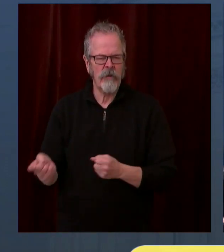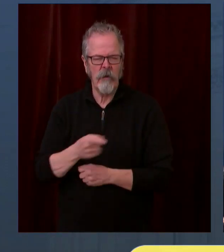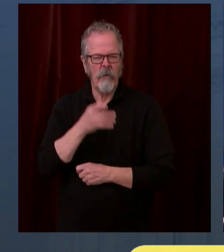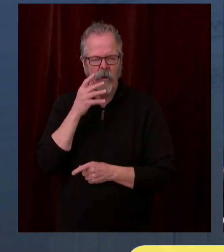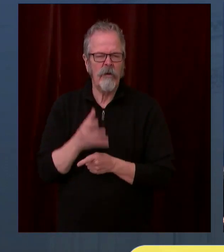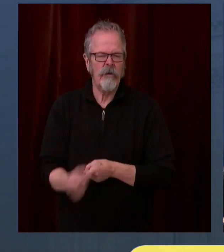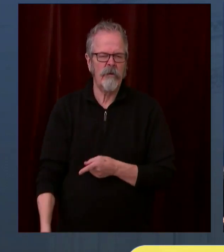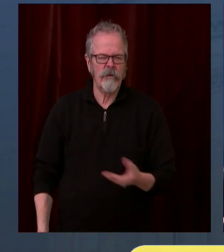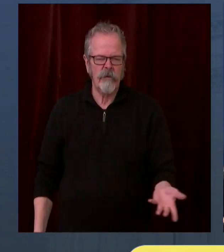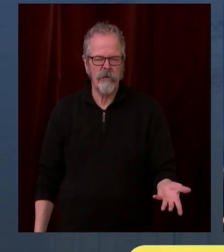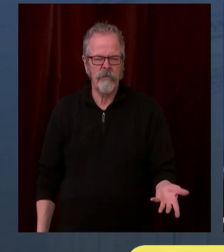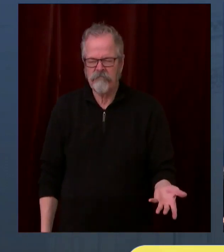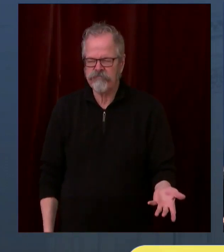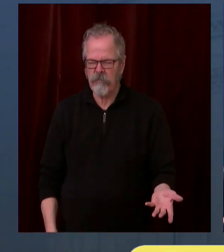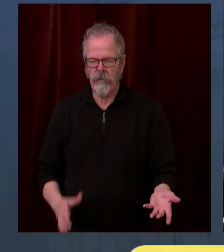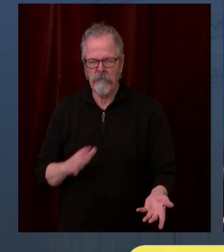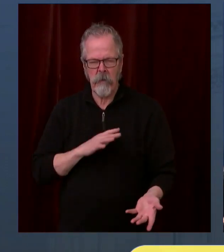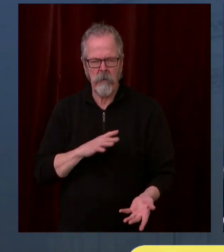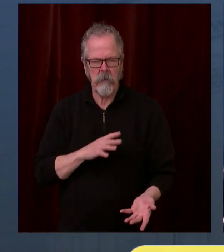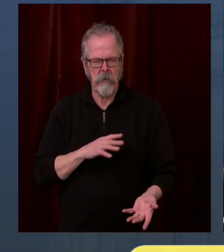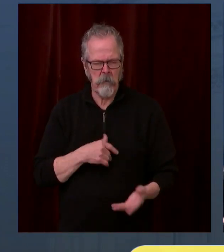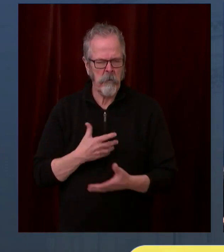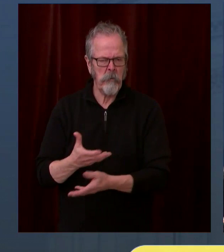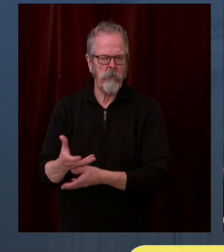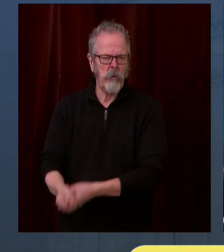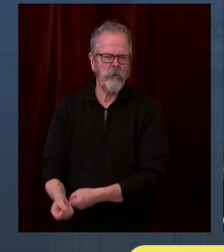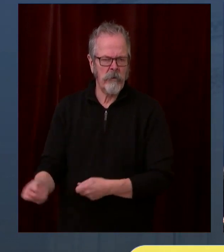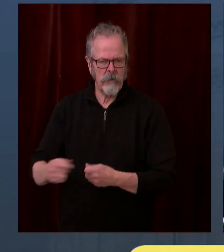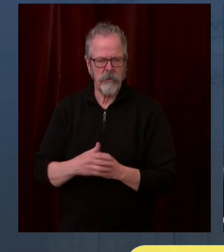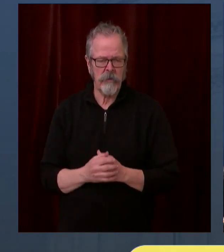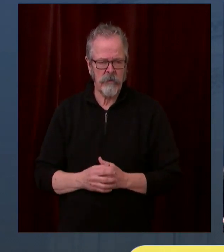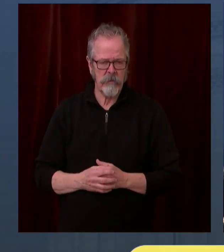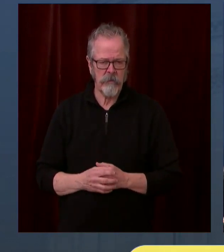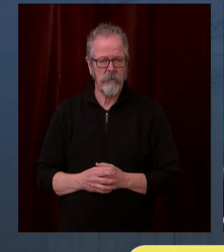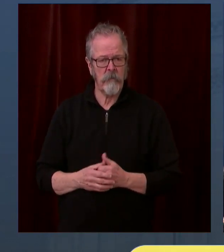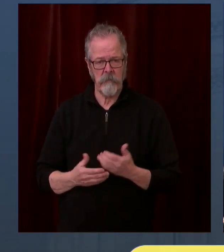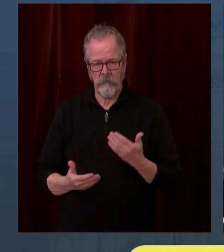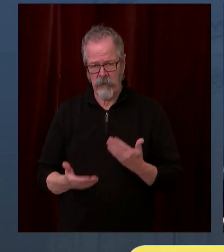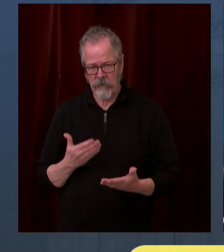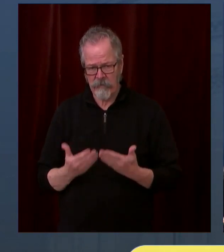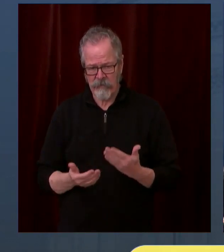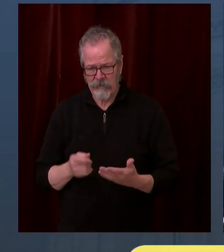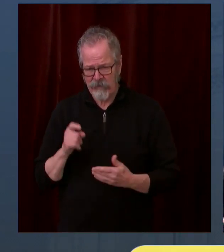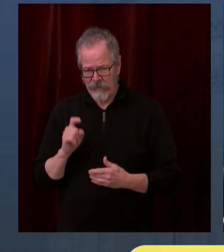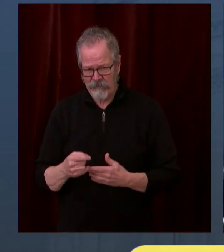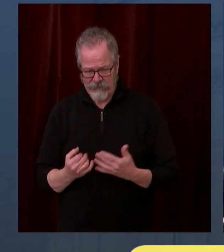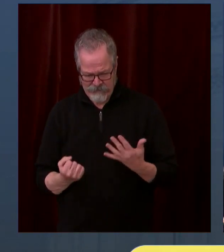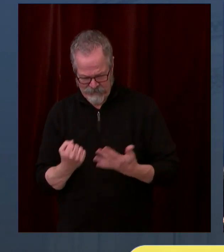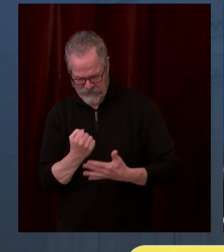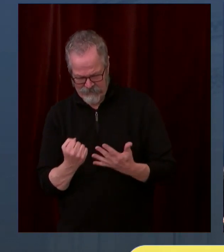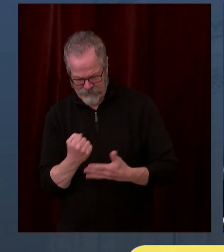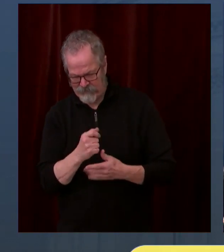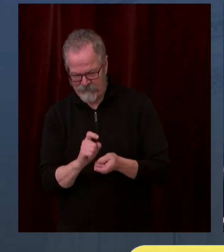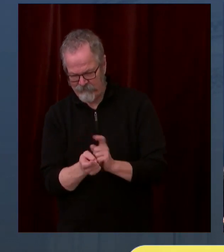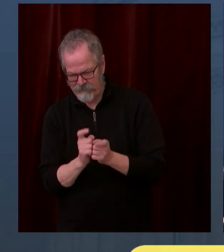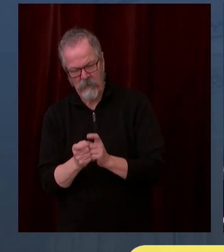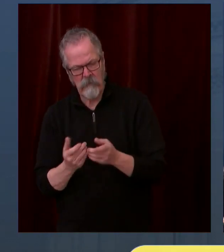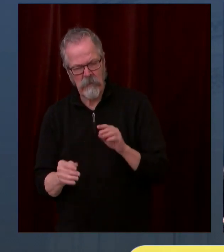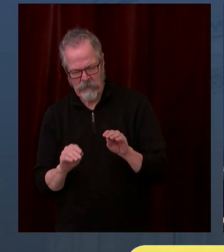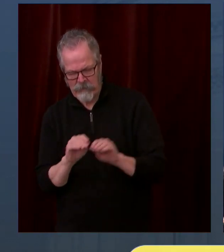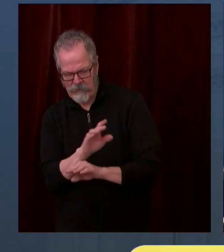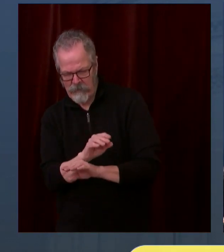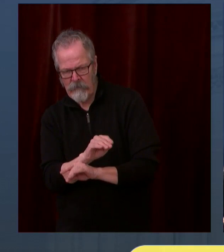It might take them reorienting some of their resources to this task, but this is the highest priority. It is a public health